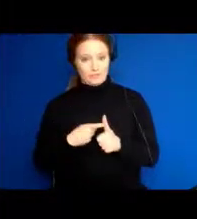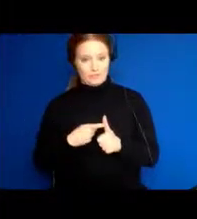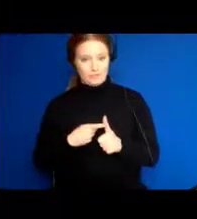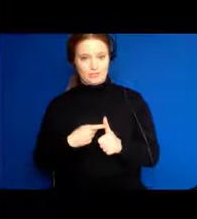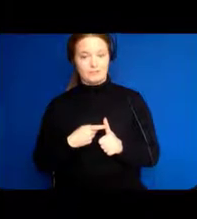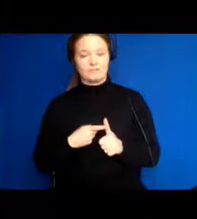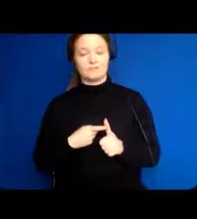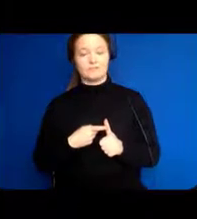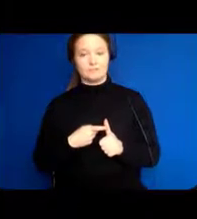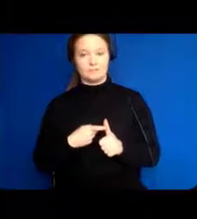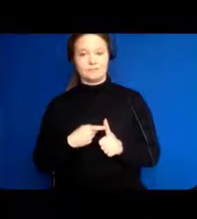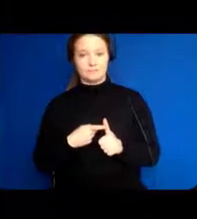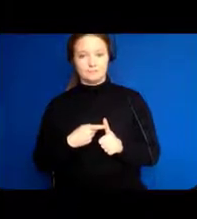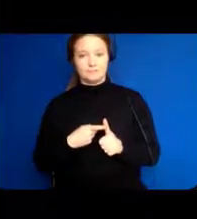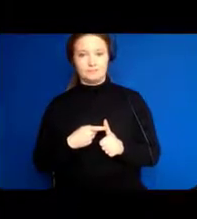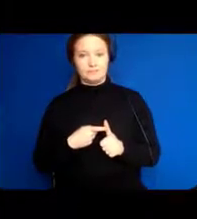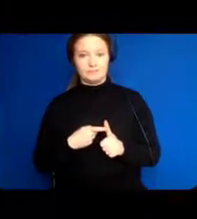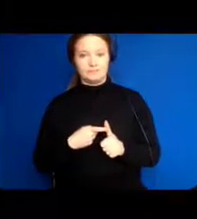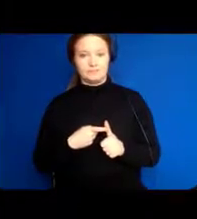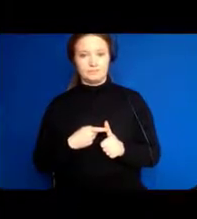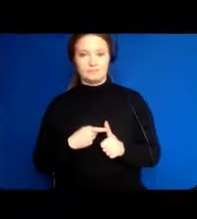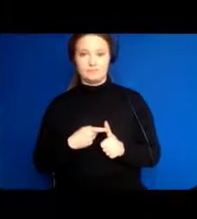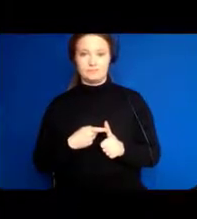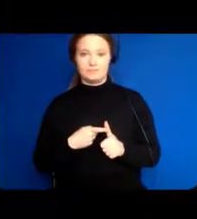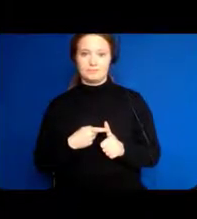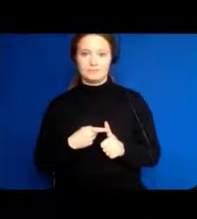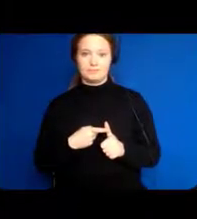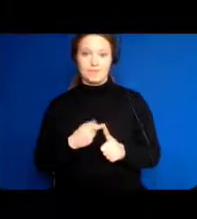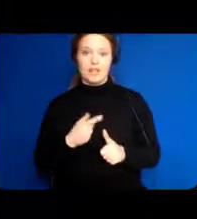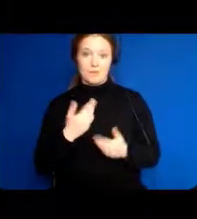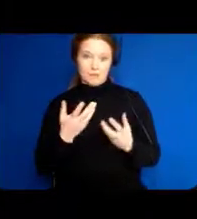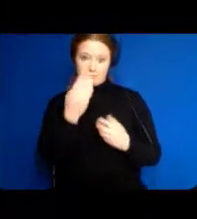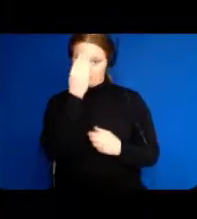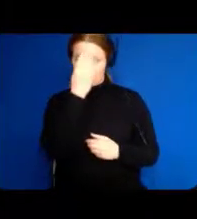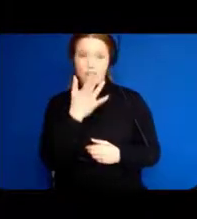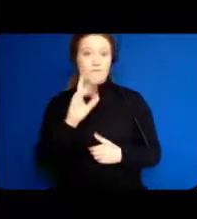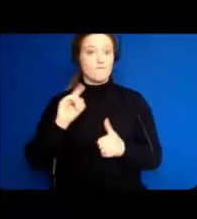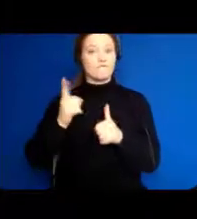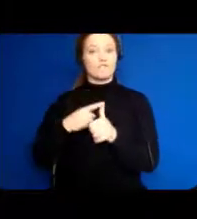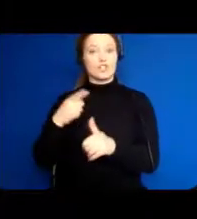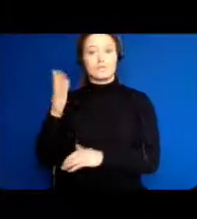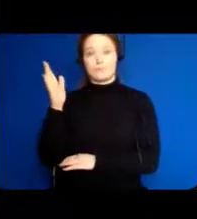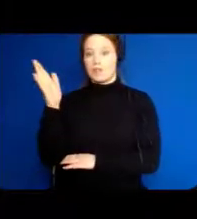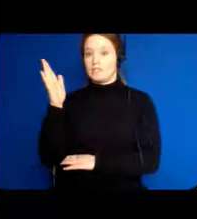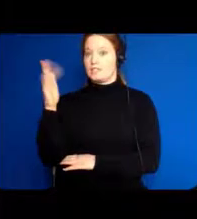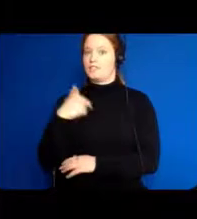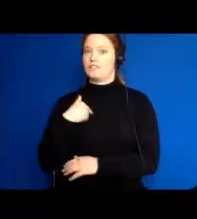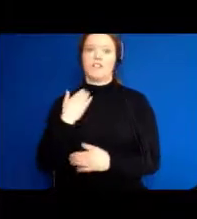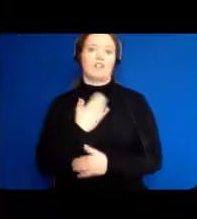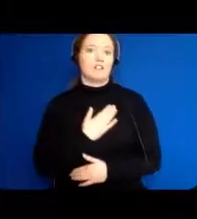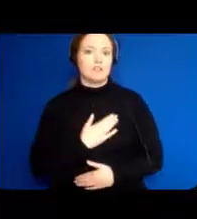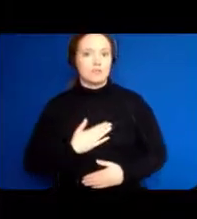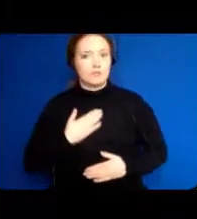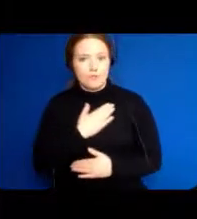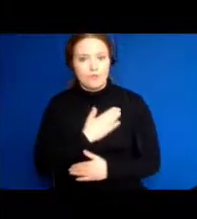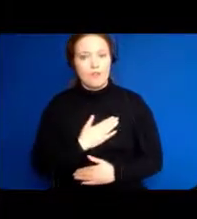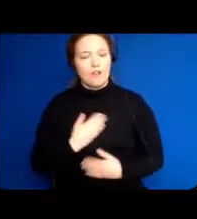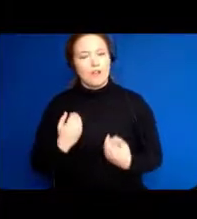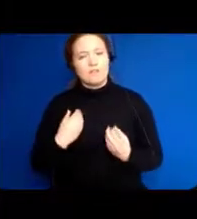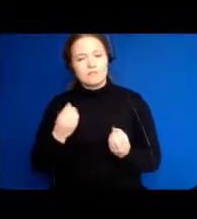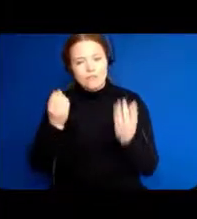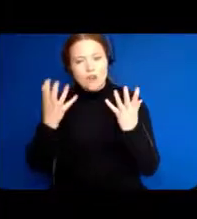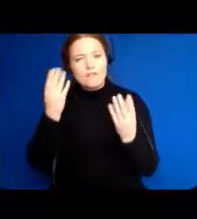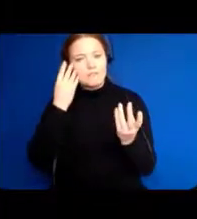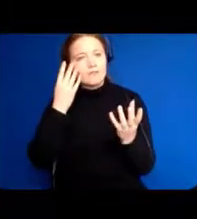I really enjoyed the first presentation, and it gave me a lot to think about, and